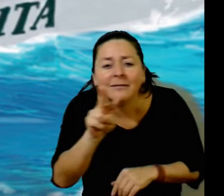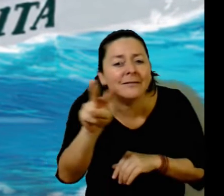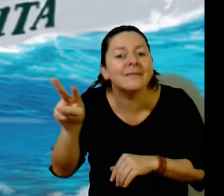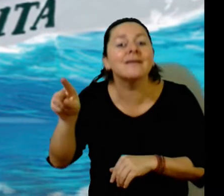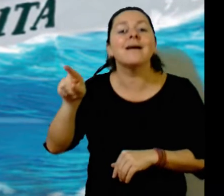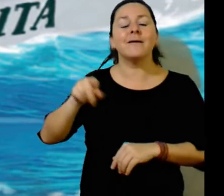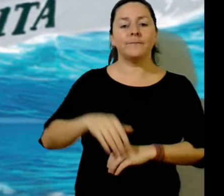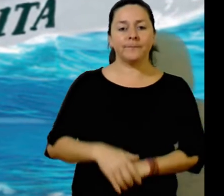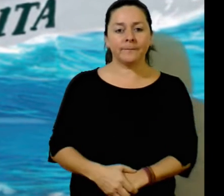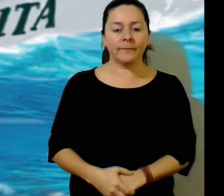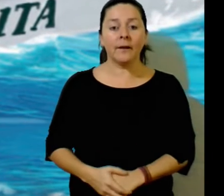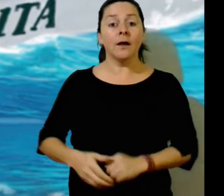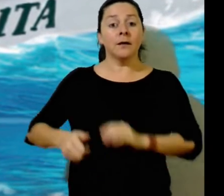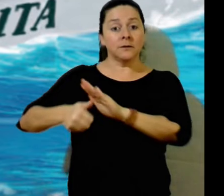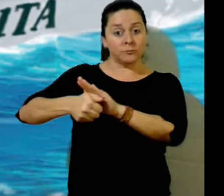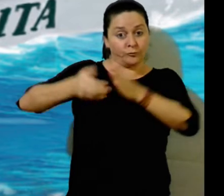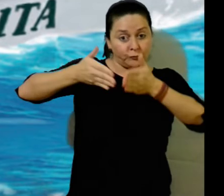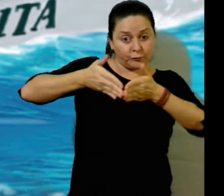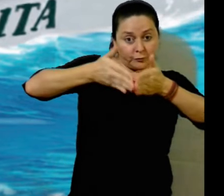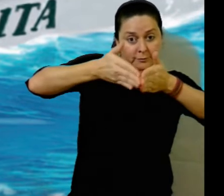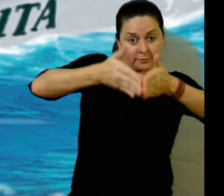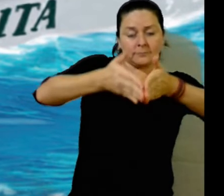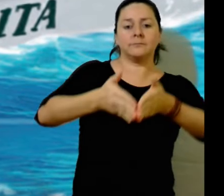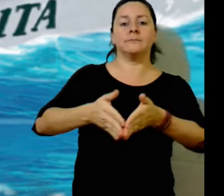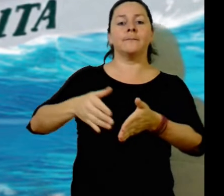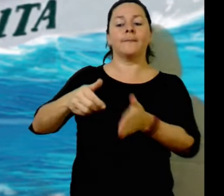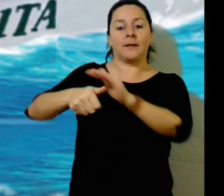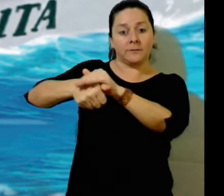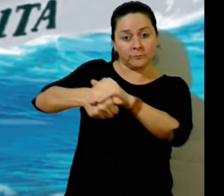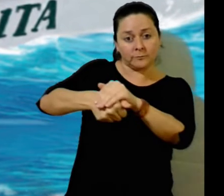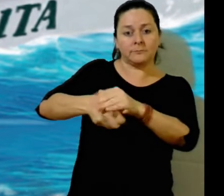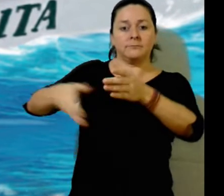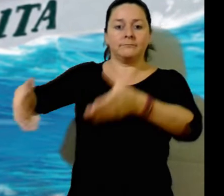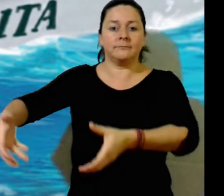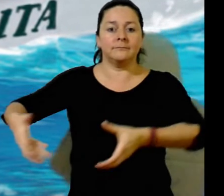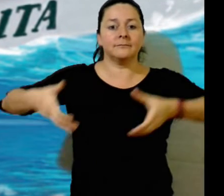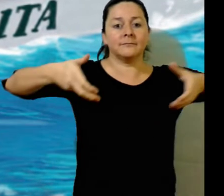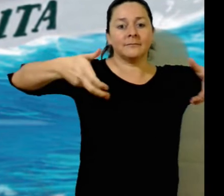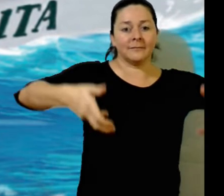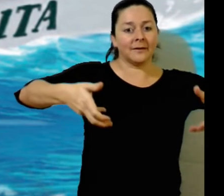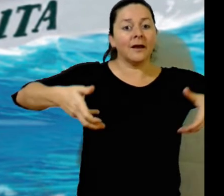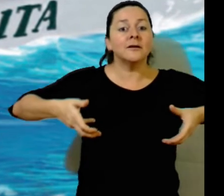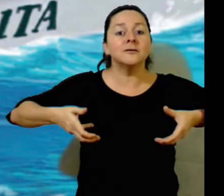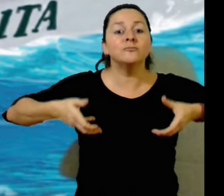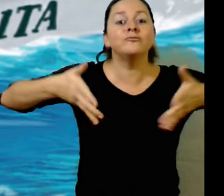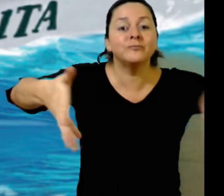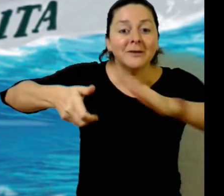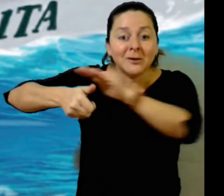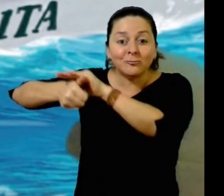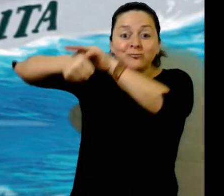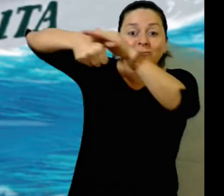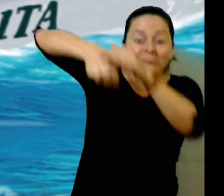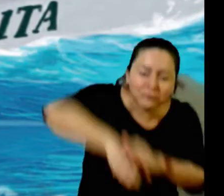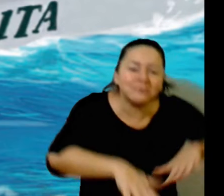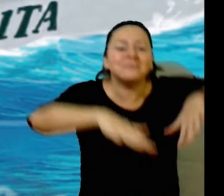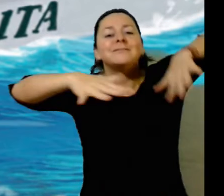into the water. She is thinner, but she can breathe normally again. She has been freed of the plastic and fishing nets.